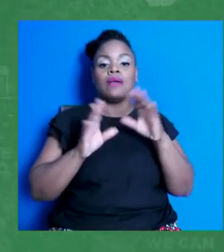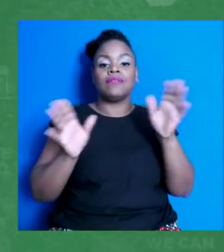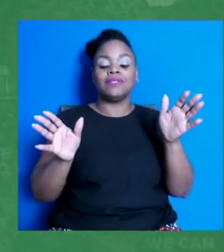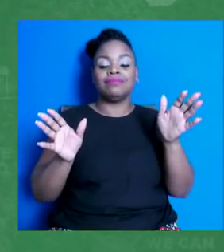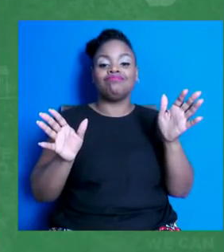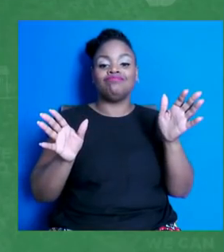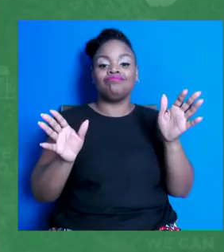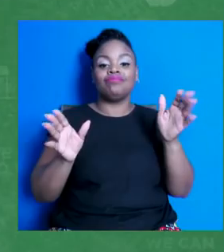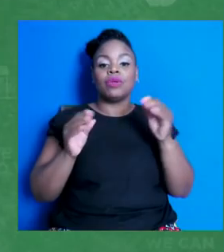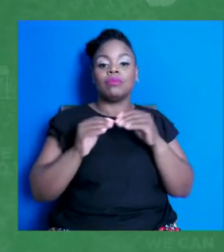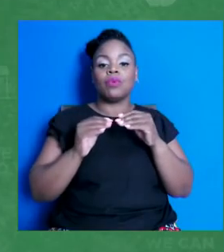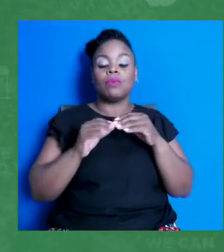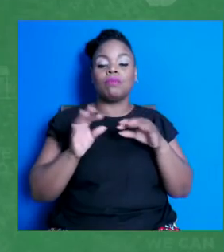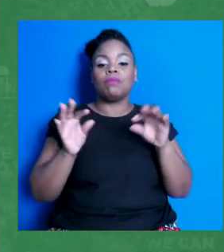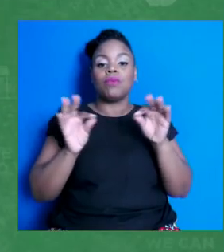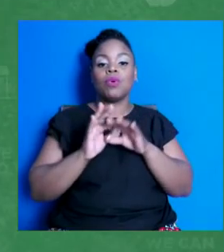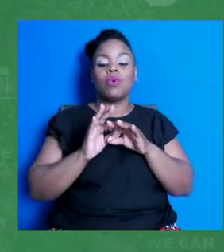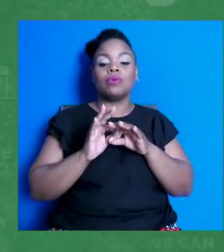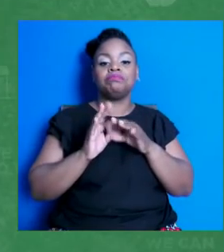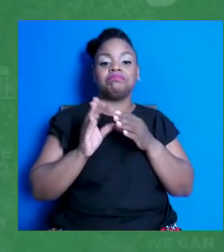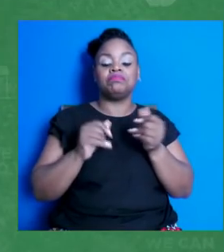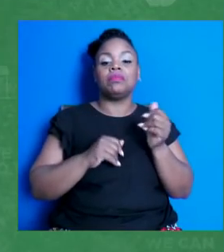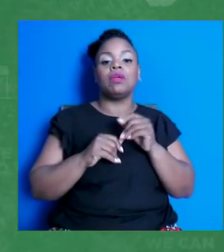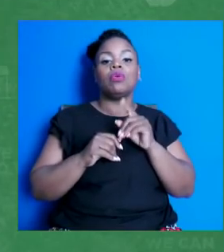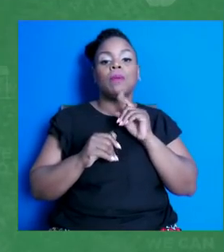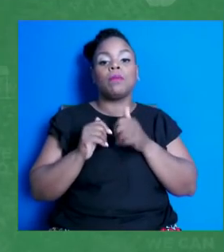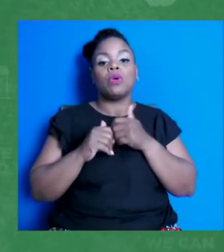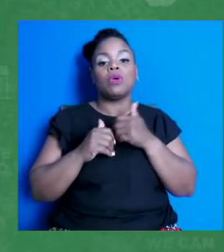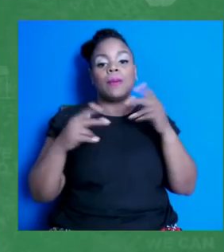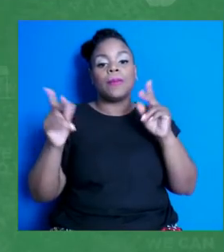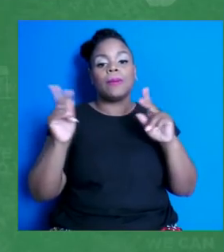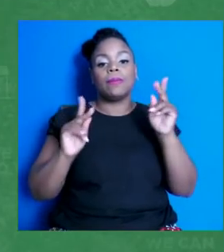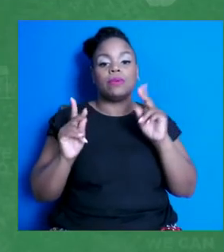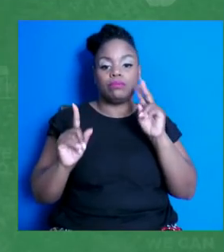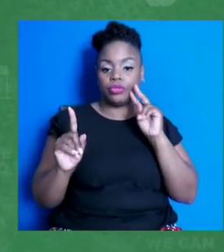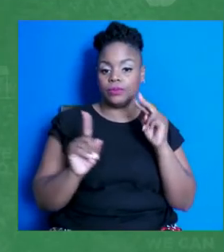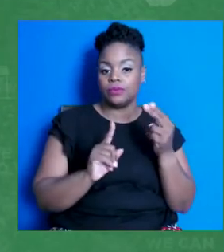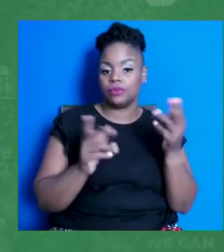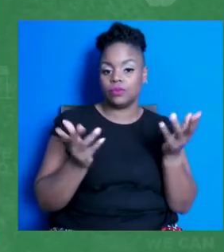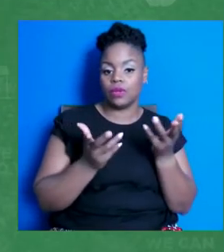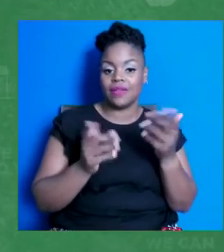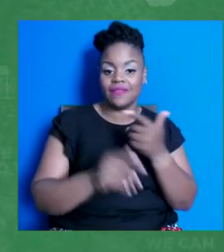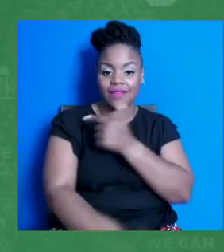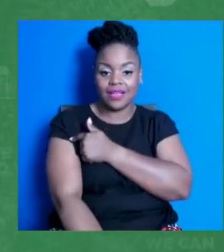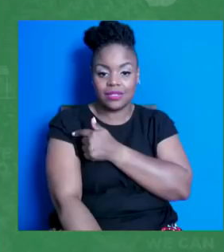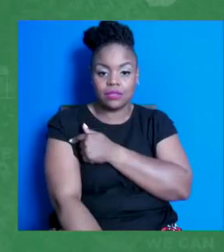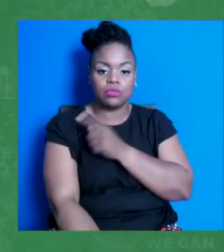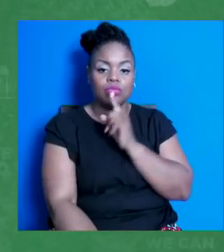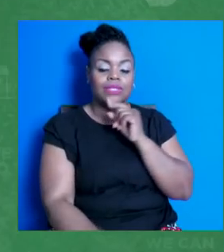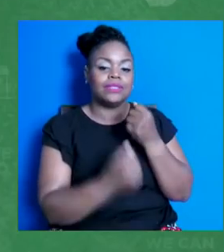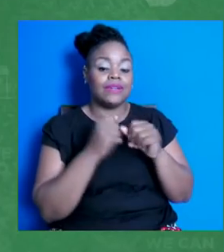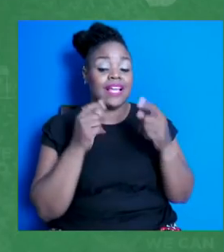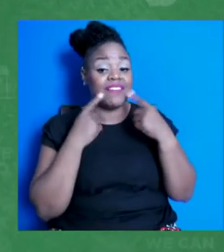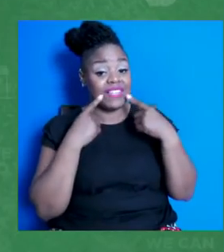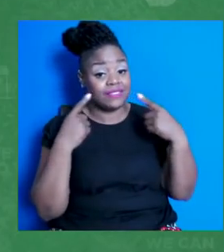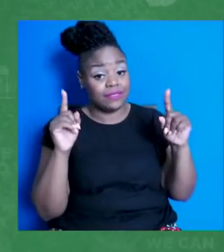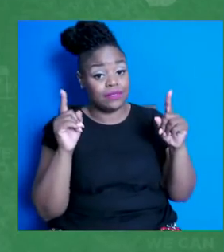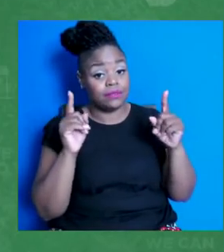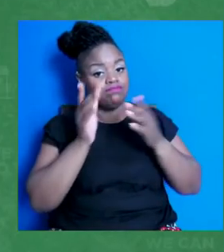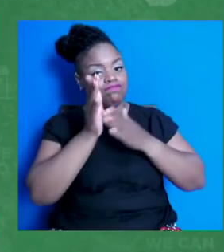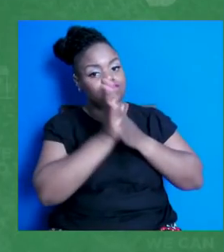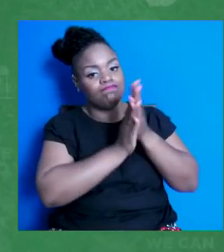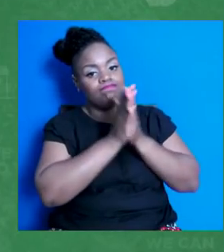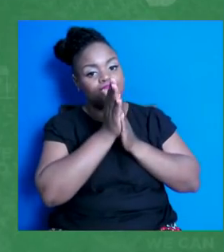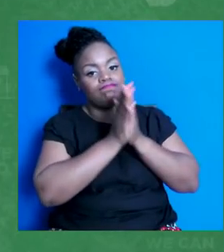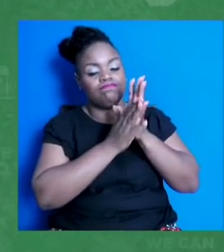that a majority of adolescents perceive vaccines as safe and effective, and that they're eager to be involved in this decision-making process. And so